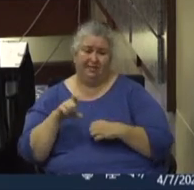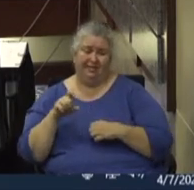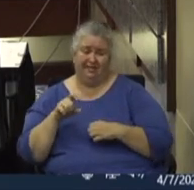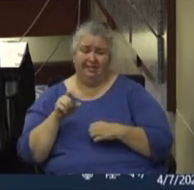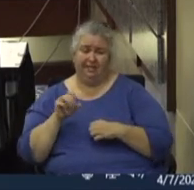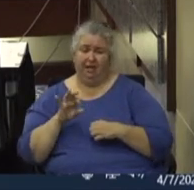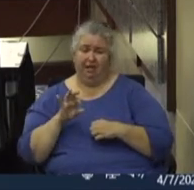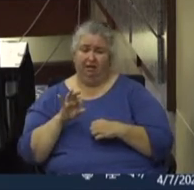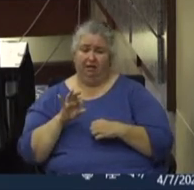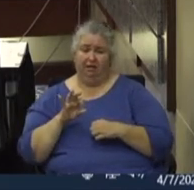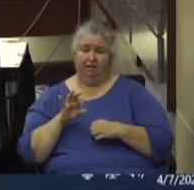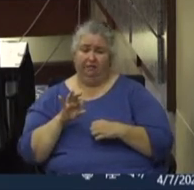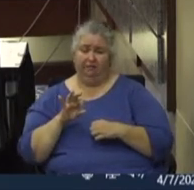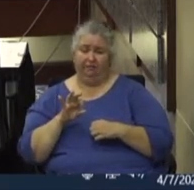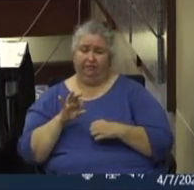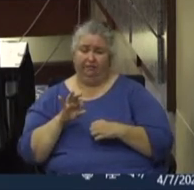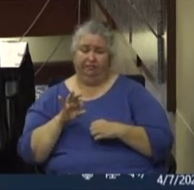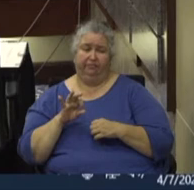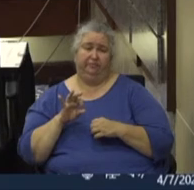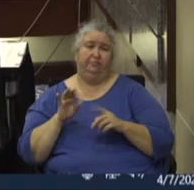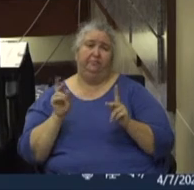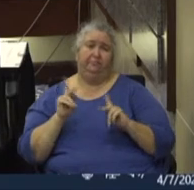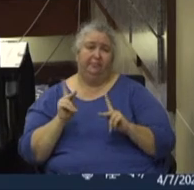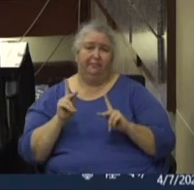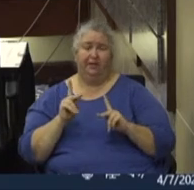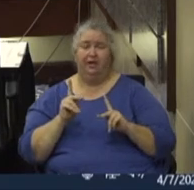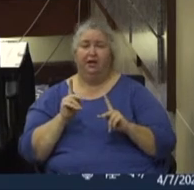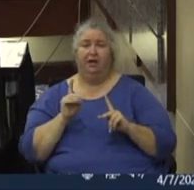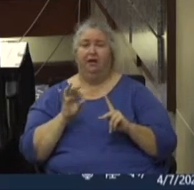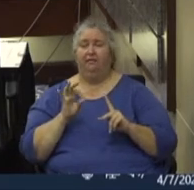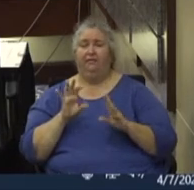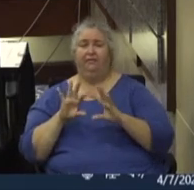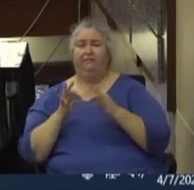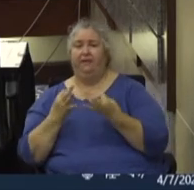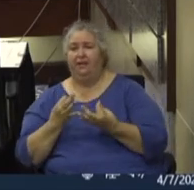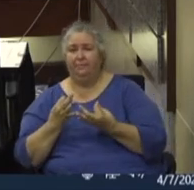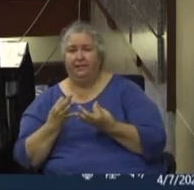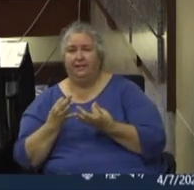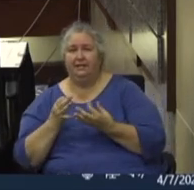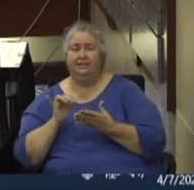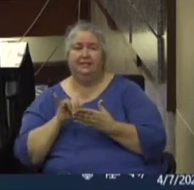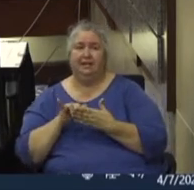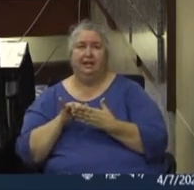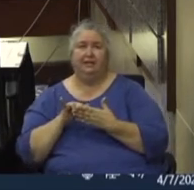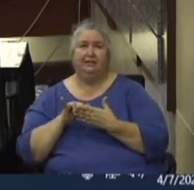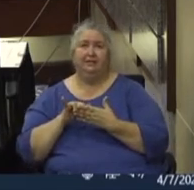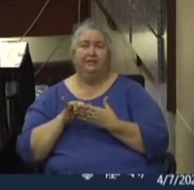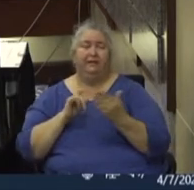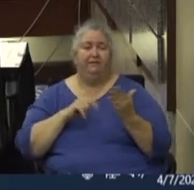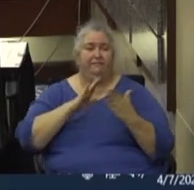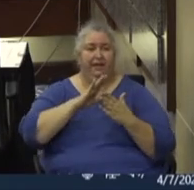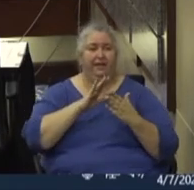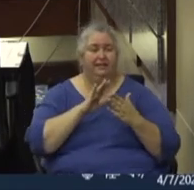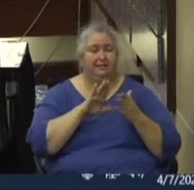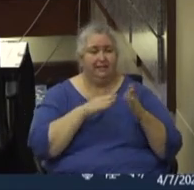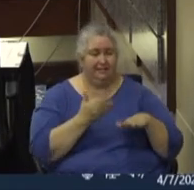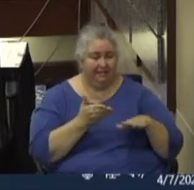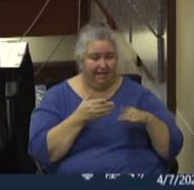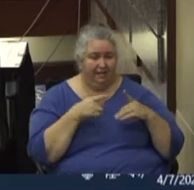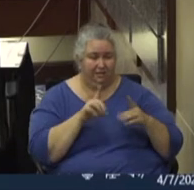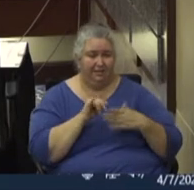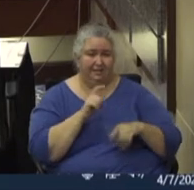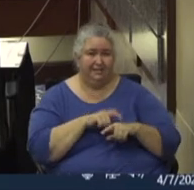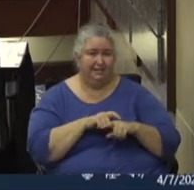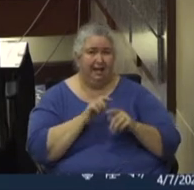congregants and the response of mourning families in the face of death, which of course we experienced, not